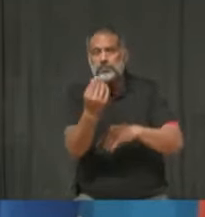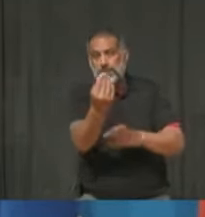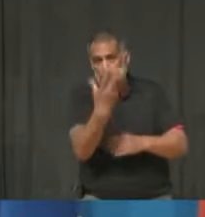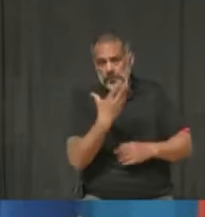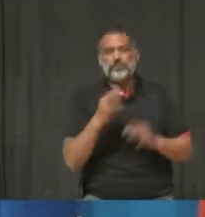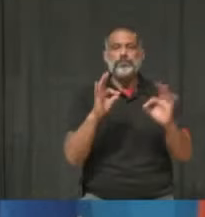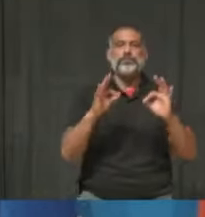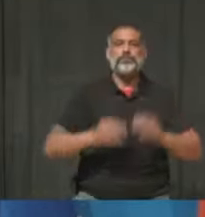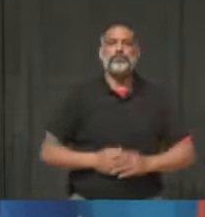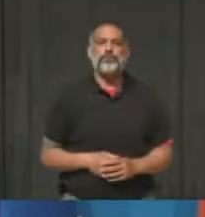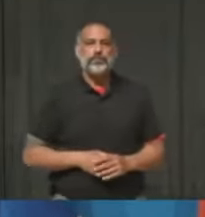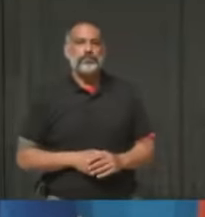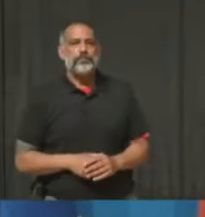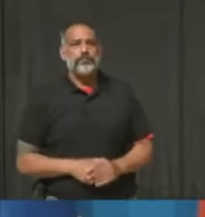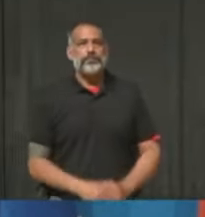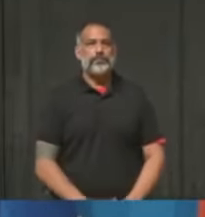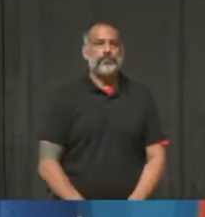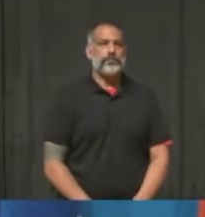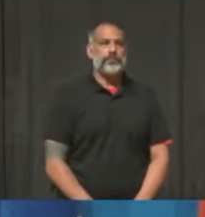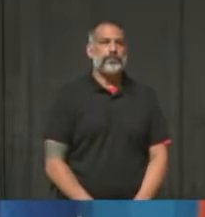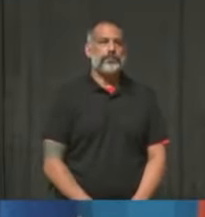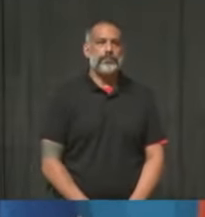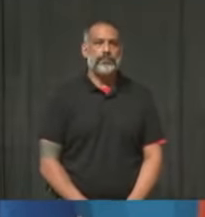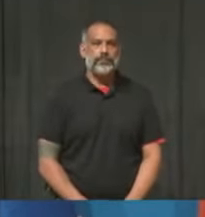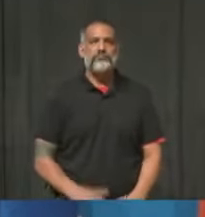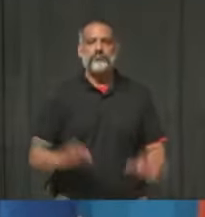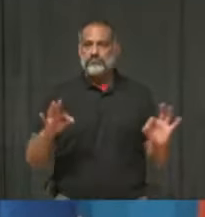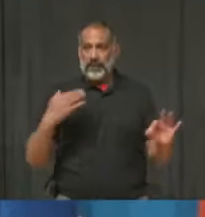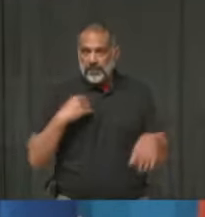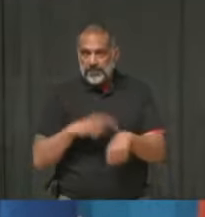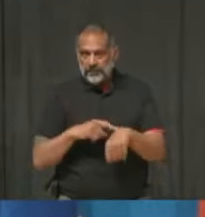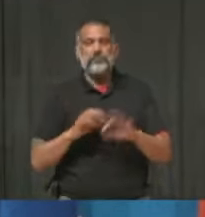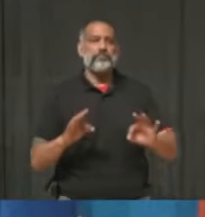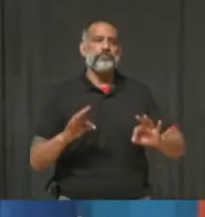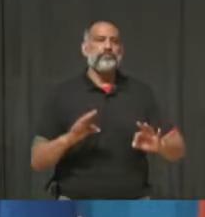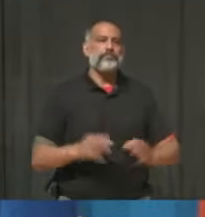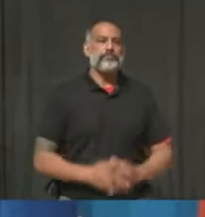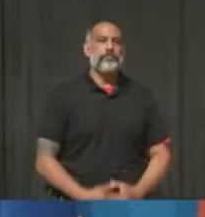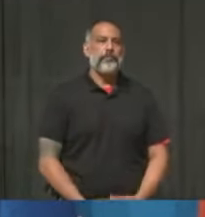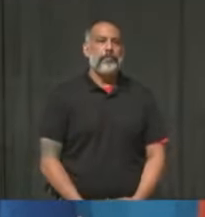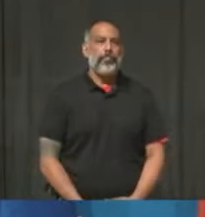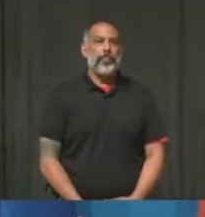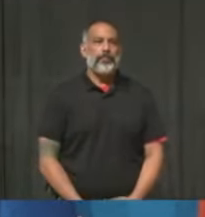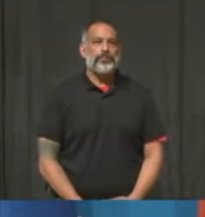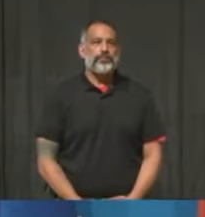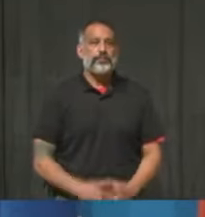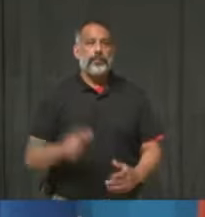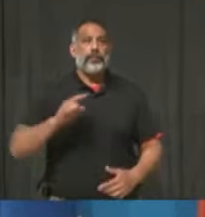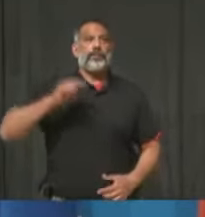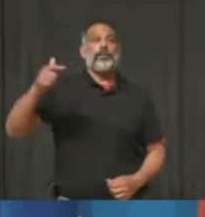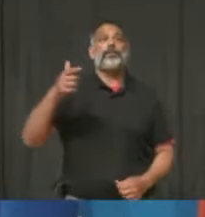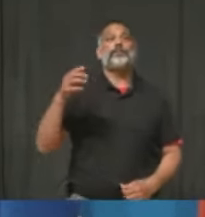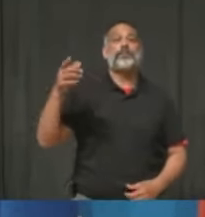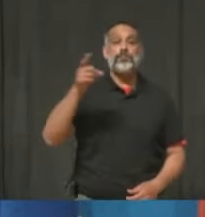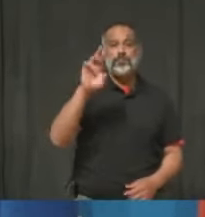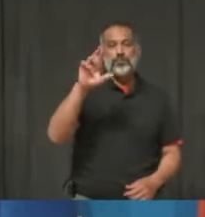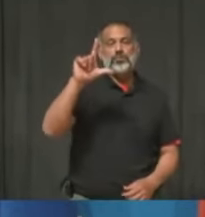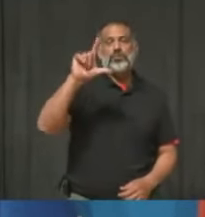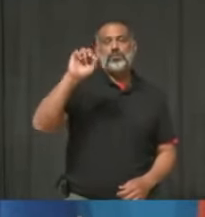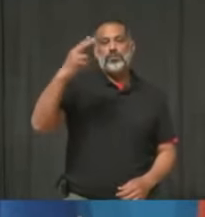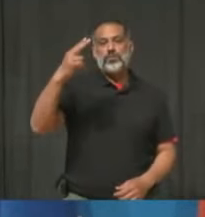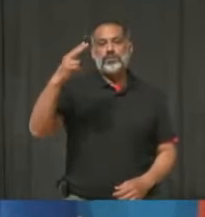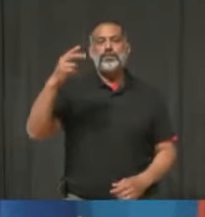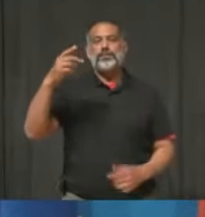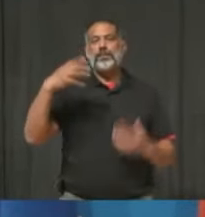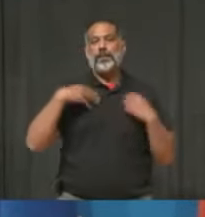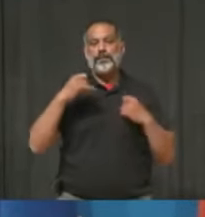so much. Sounds good. Thank you again. Now, Dr. Youni, now I would like to invite our Dr. Lawrence Lowe, our very own Medical